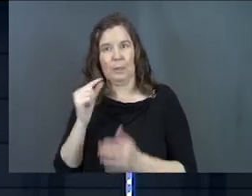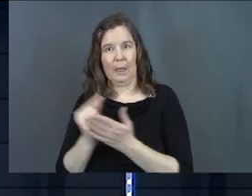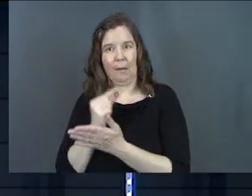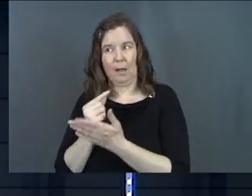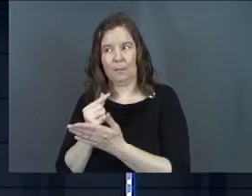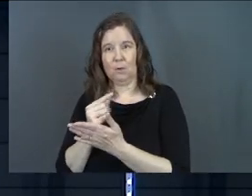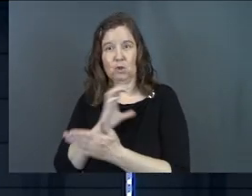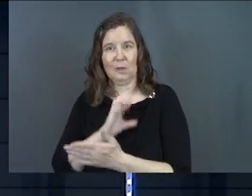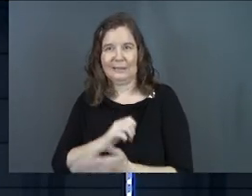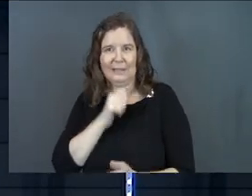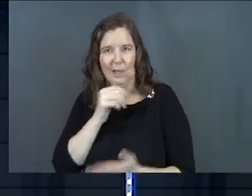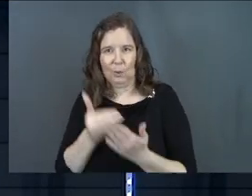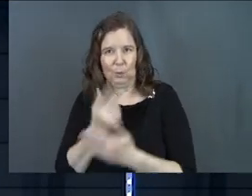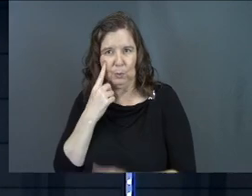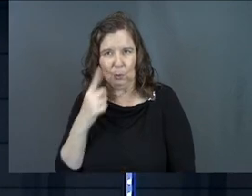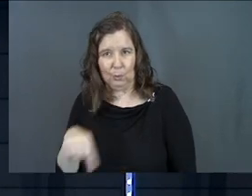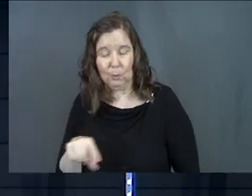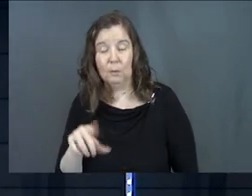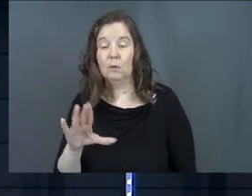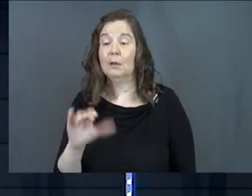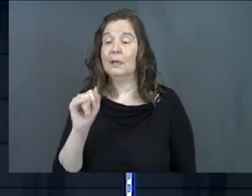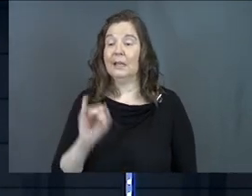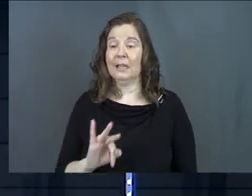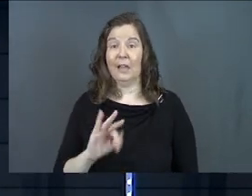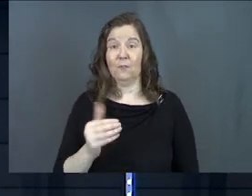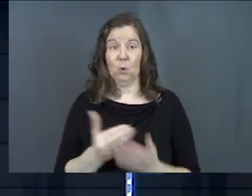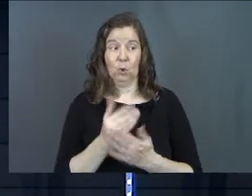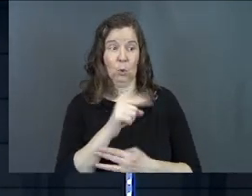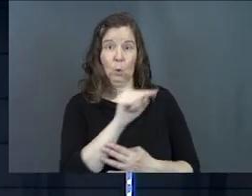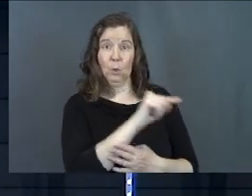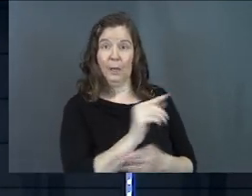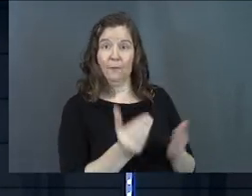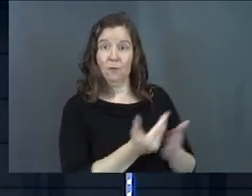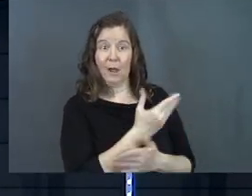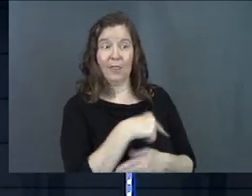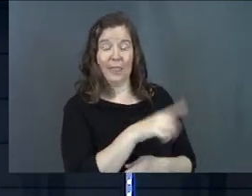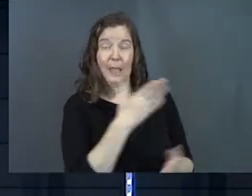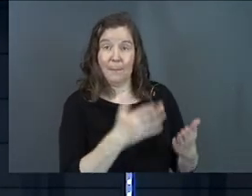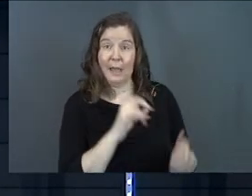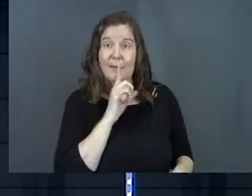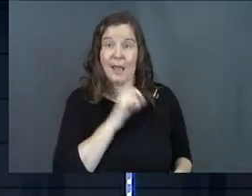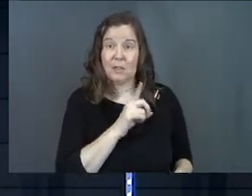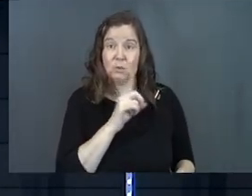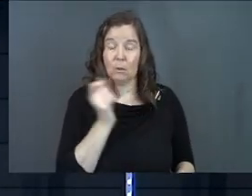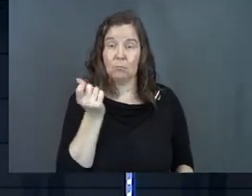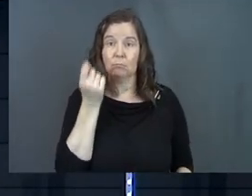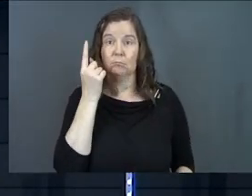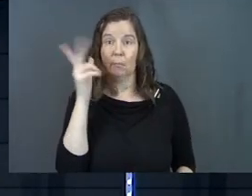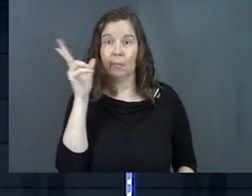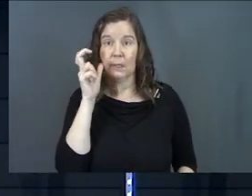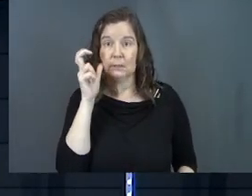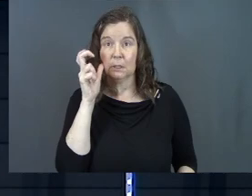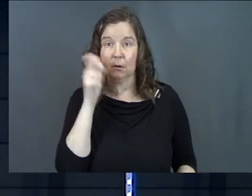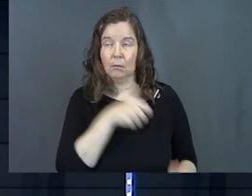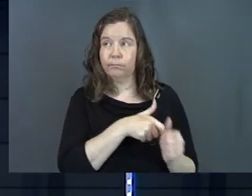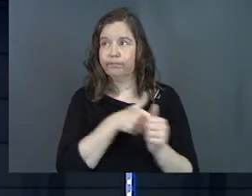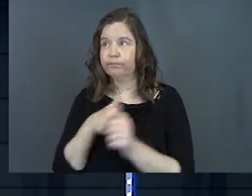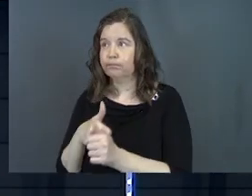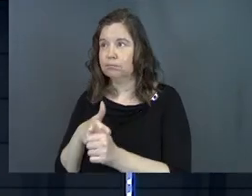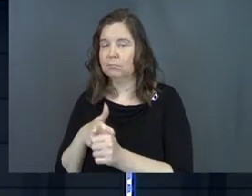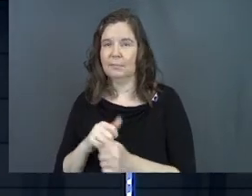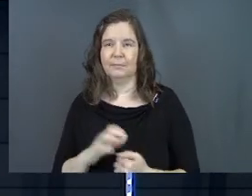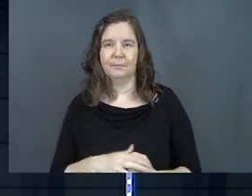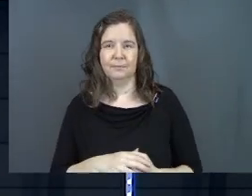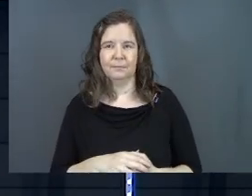Christianity is new to them. He says, if it was new, if it was fresh, they might actually listen. More